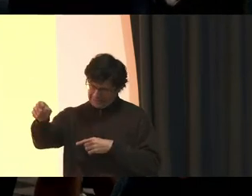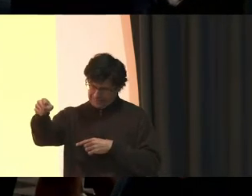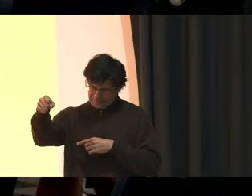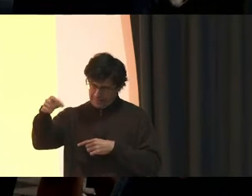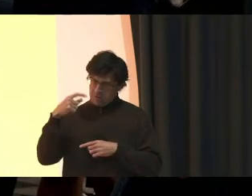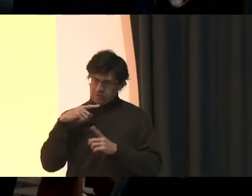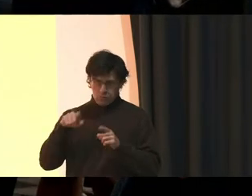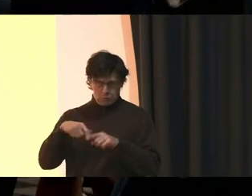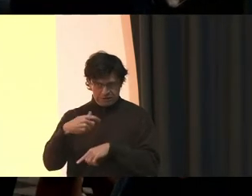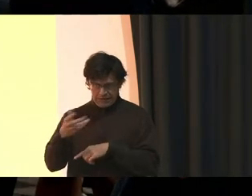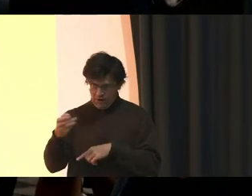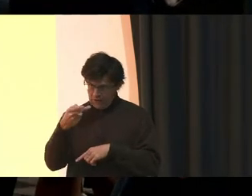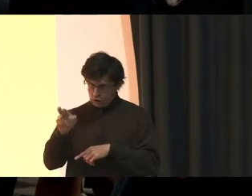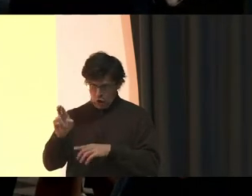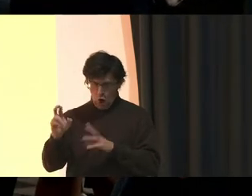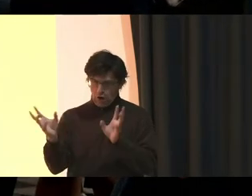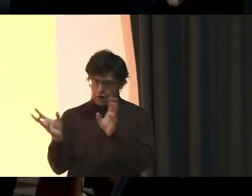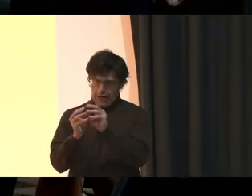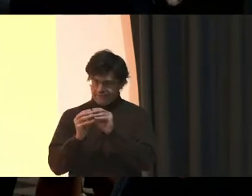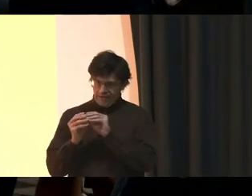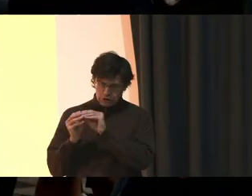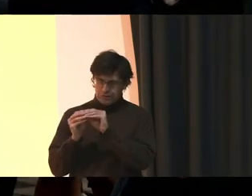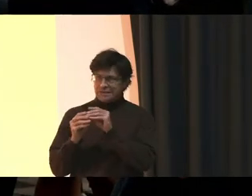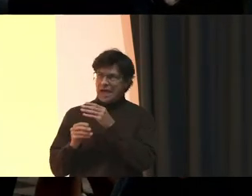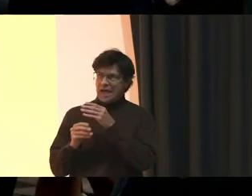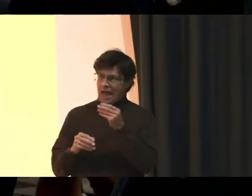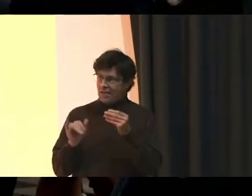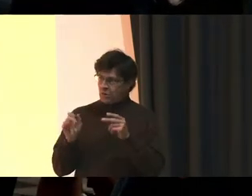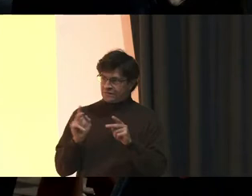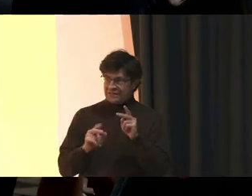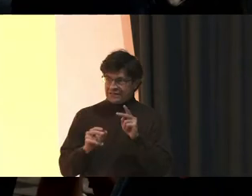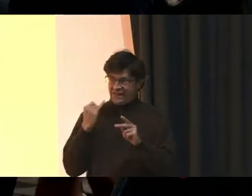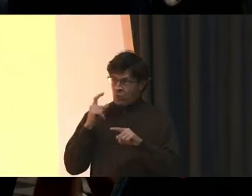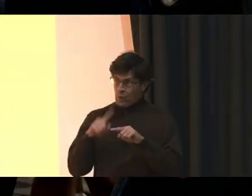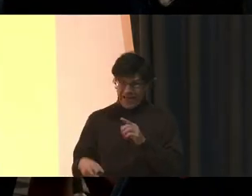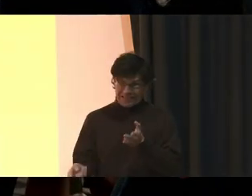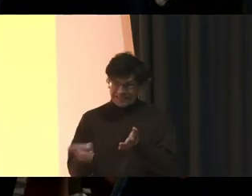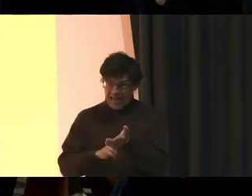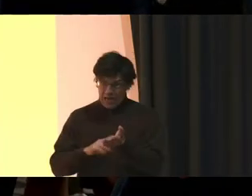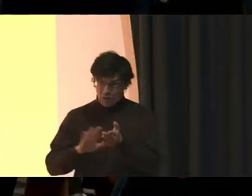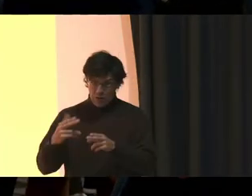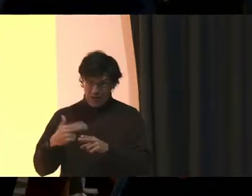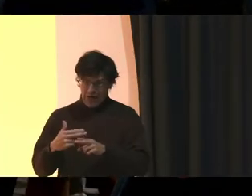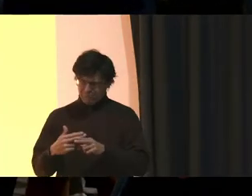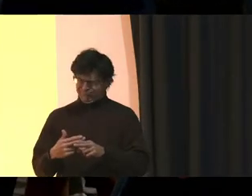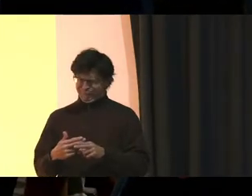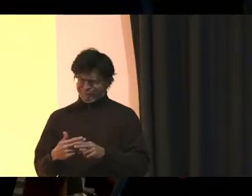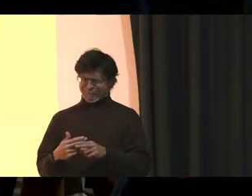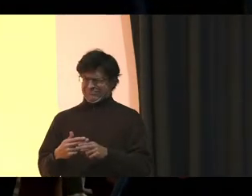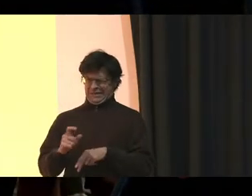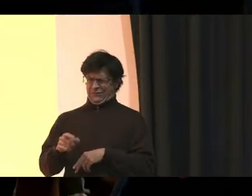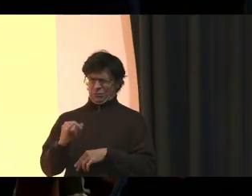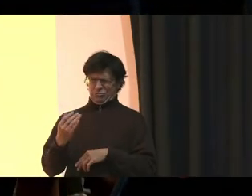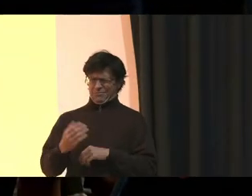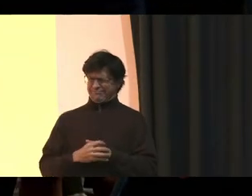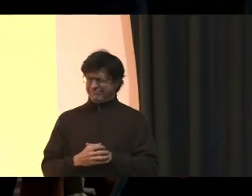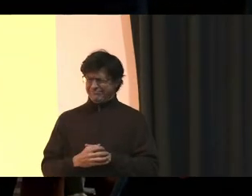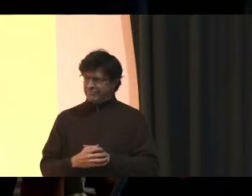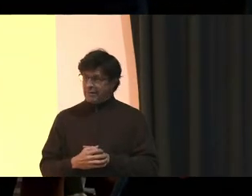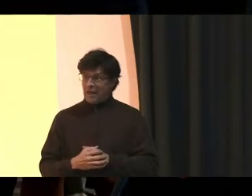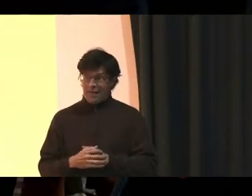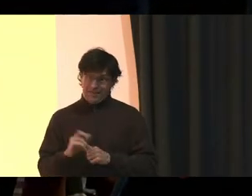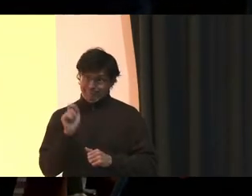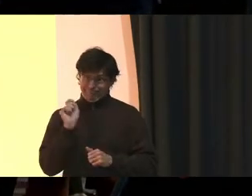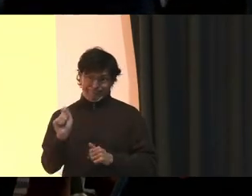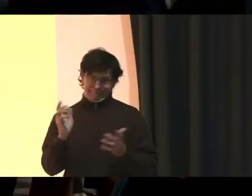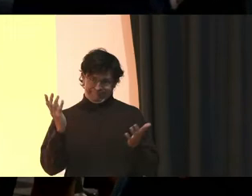to several HR conventions And those folks If you can't sign your name You ain't gonna get no job And that's